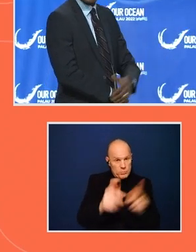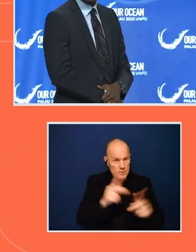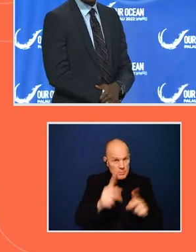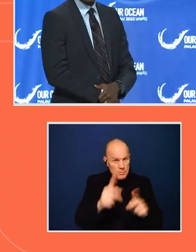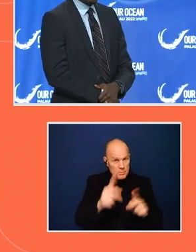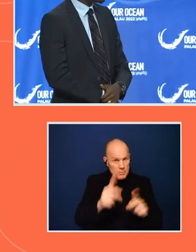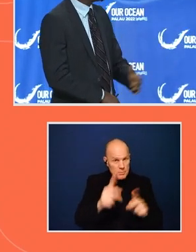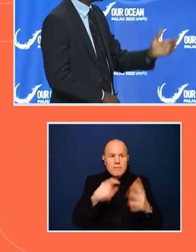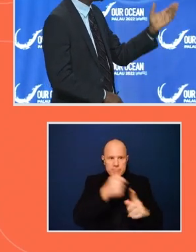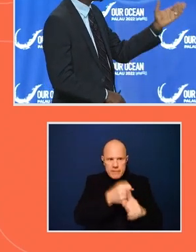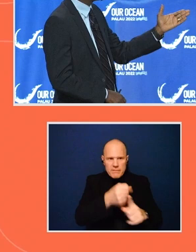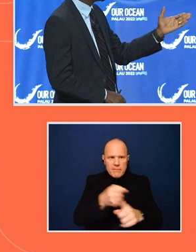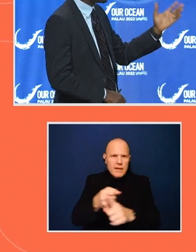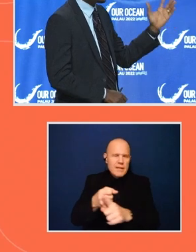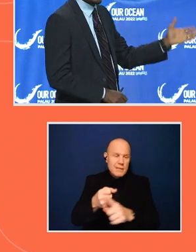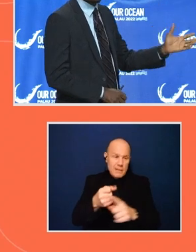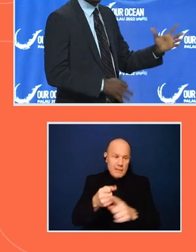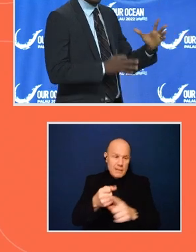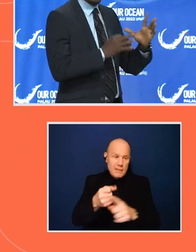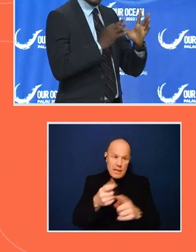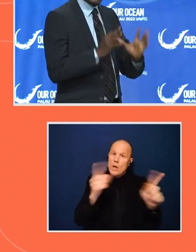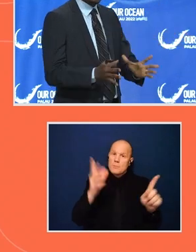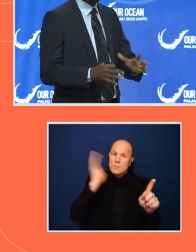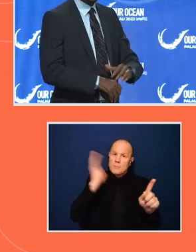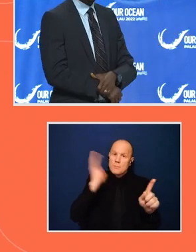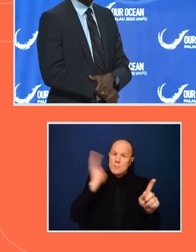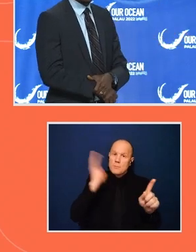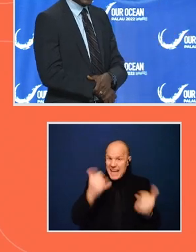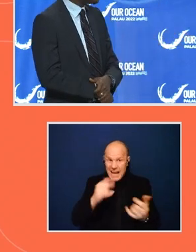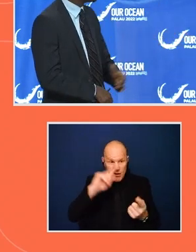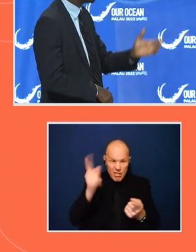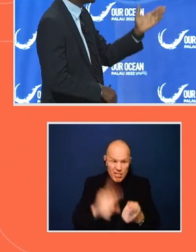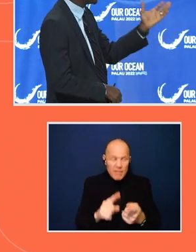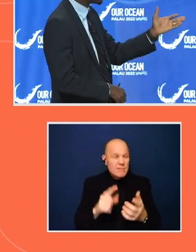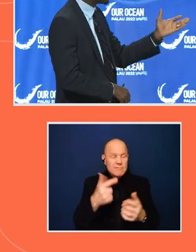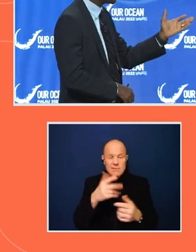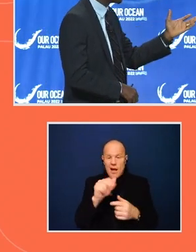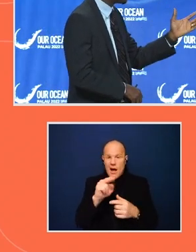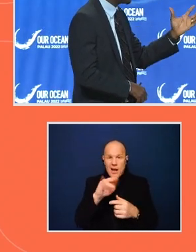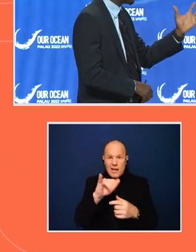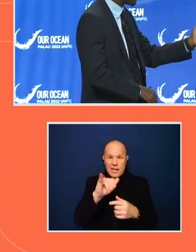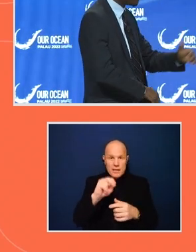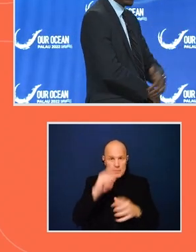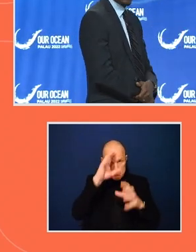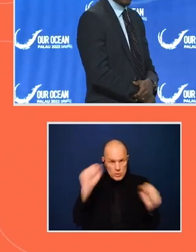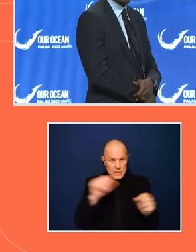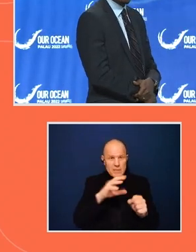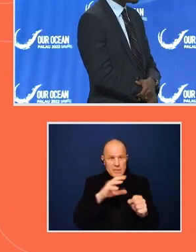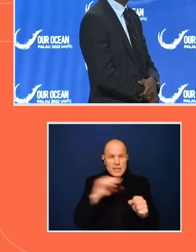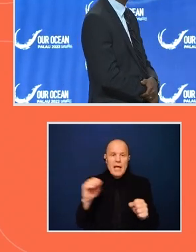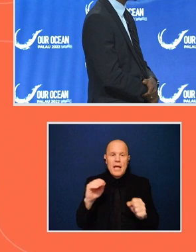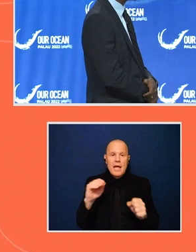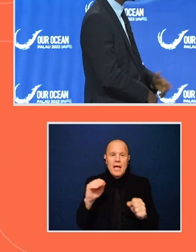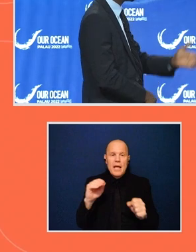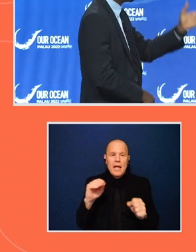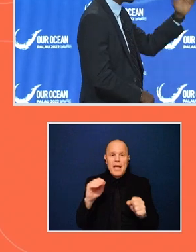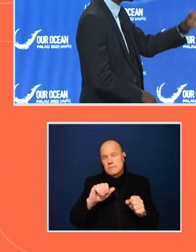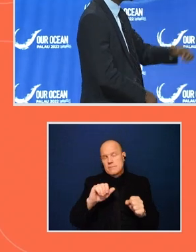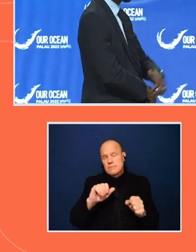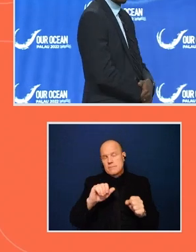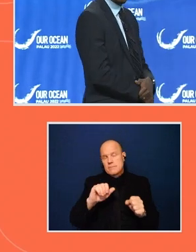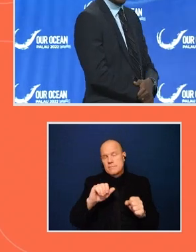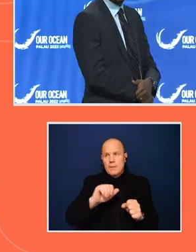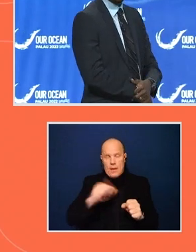more prosperous. But unfortunately, now, the Ghanaian president and the presidency, or the members of parliament,